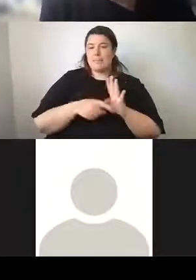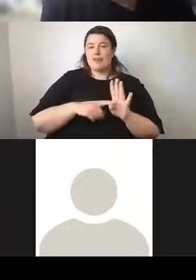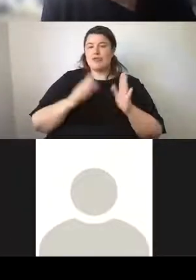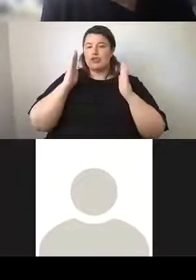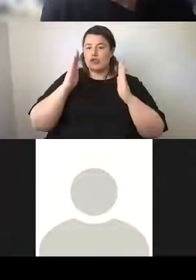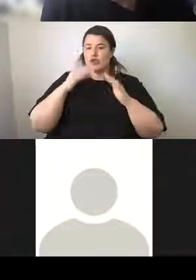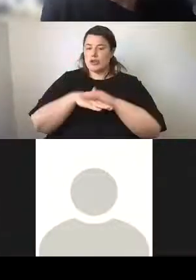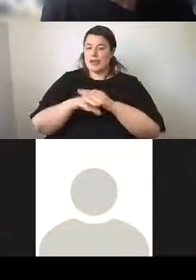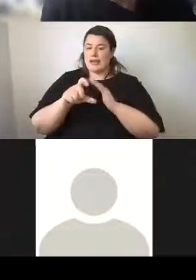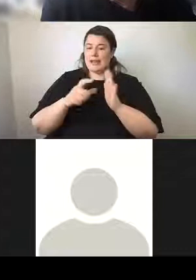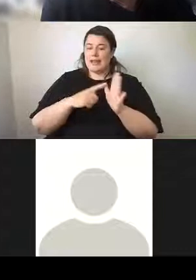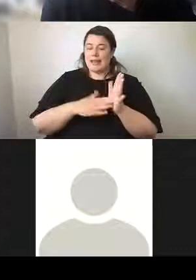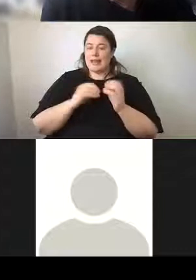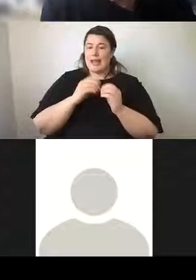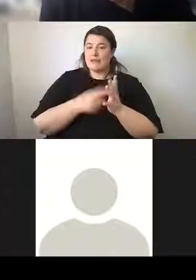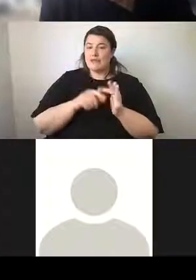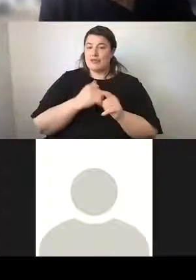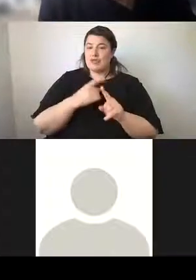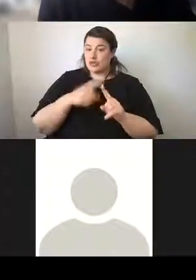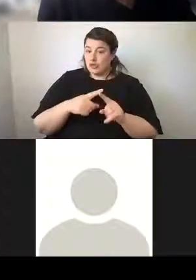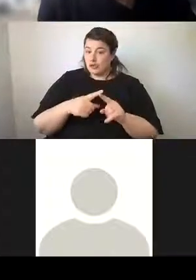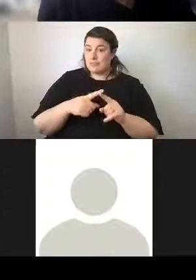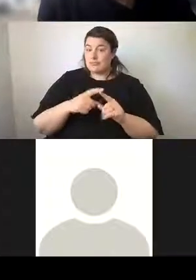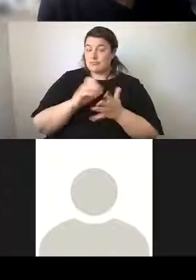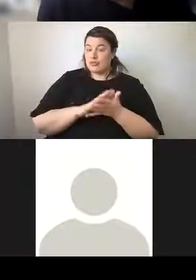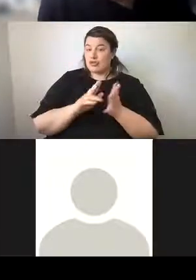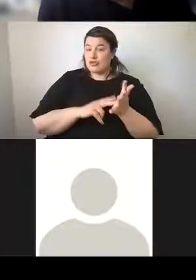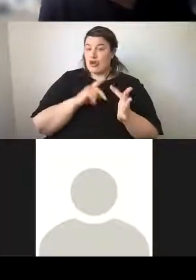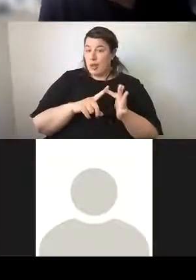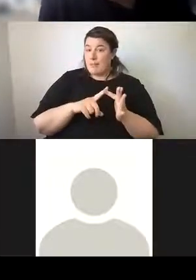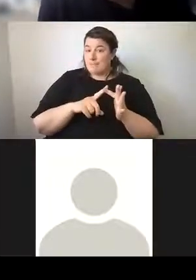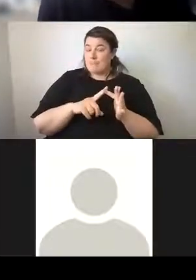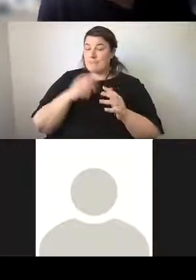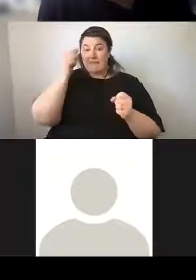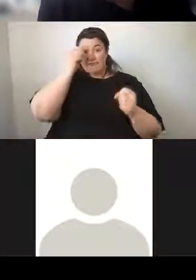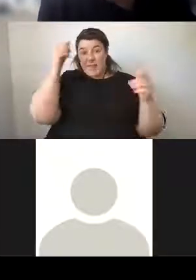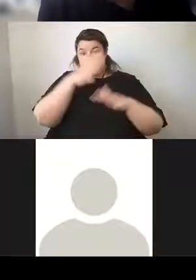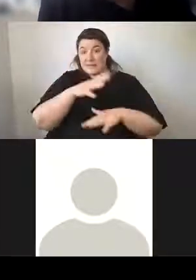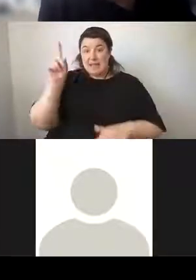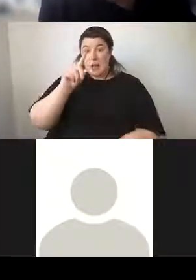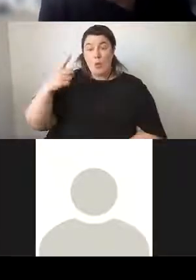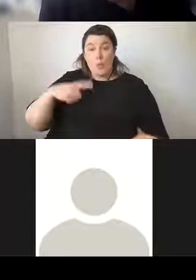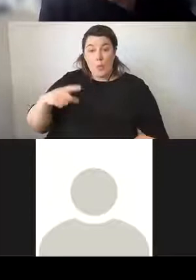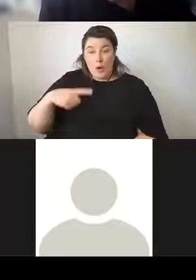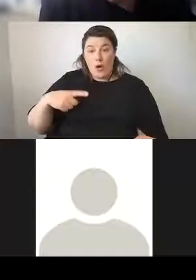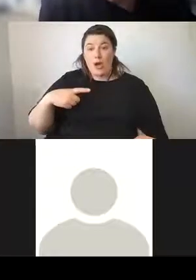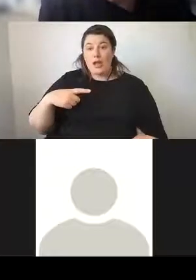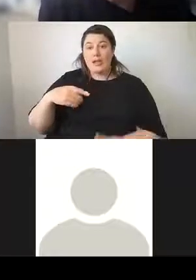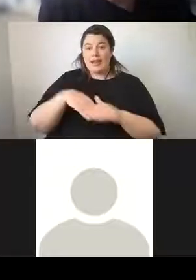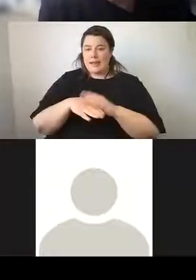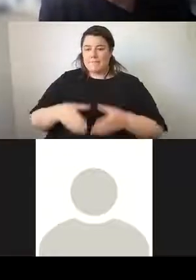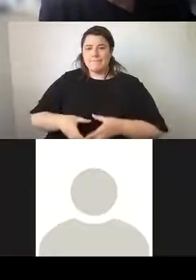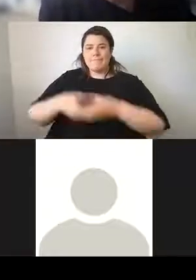and originally called the Cambridge chimes. They're famous now because they were installed in Big Ben,